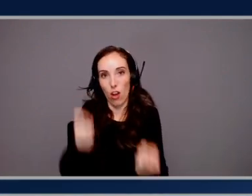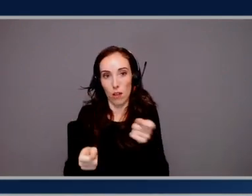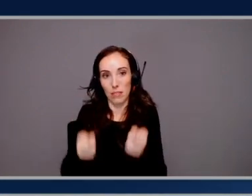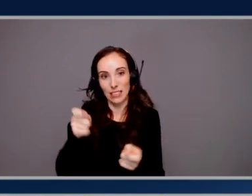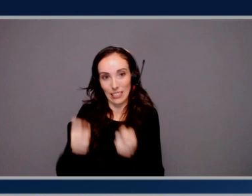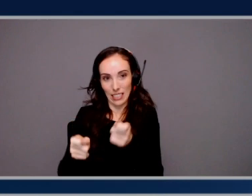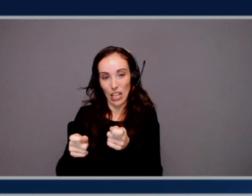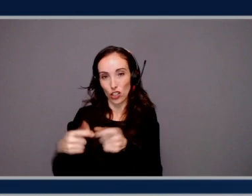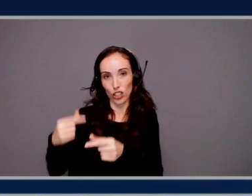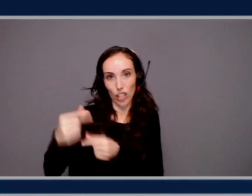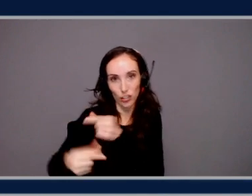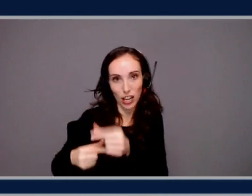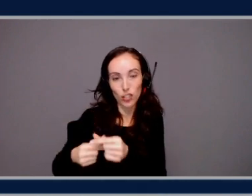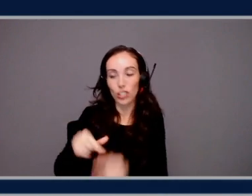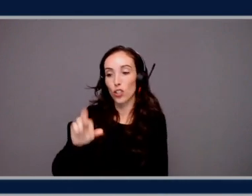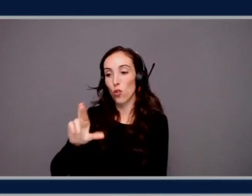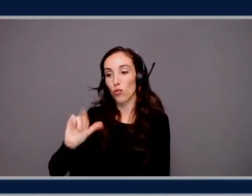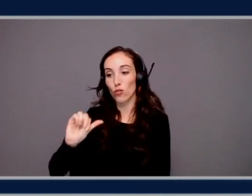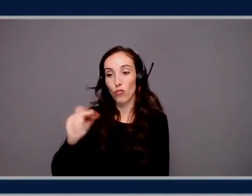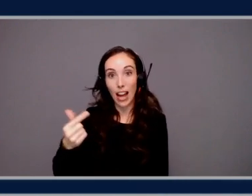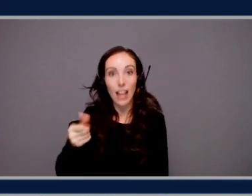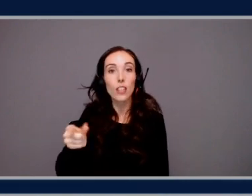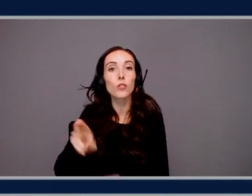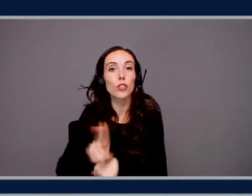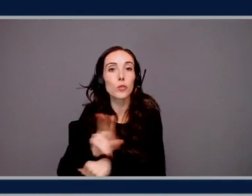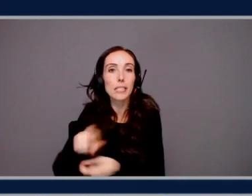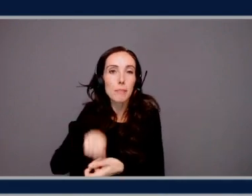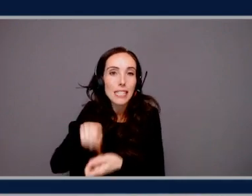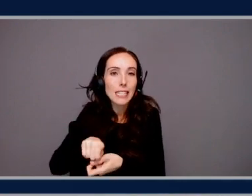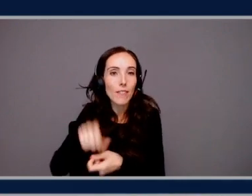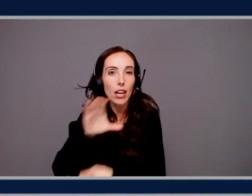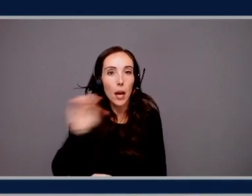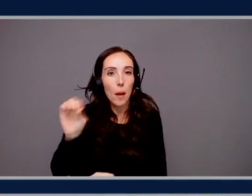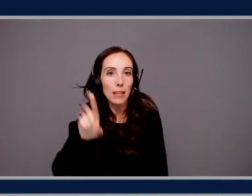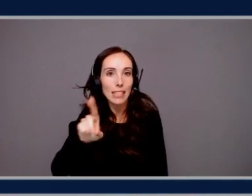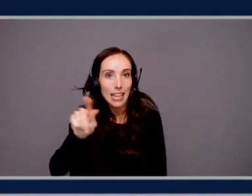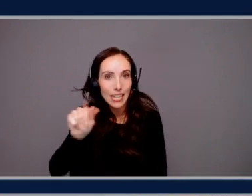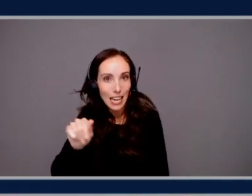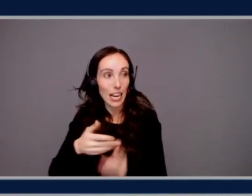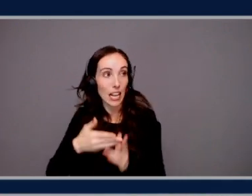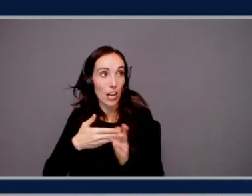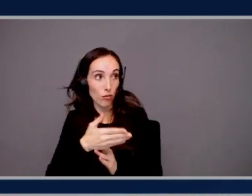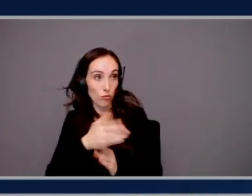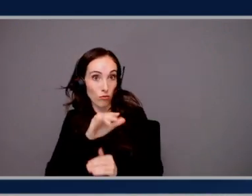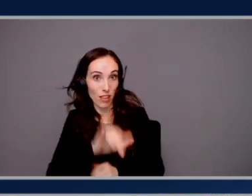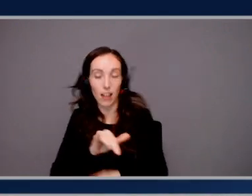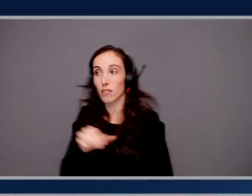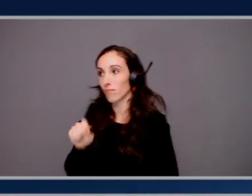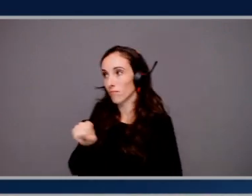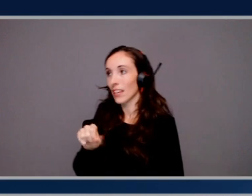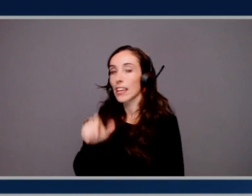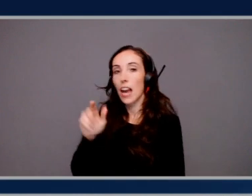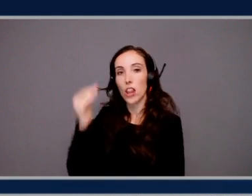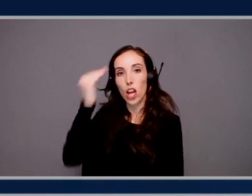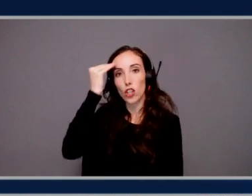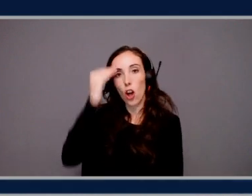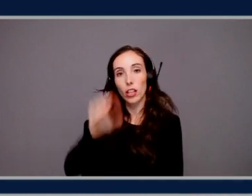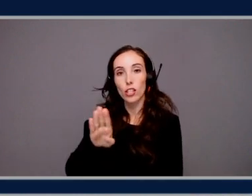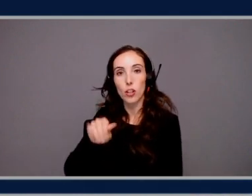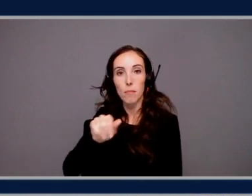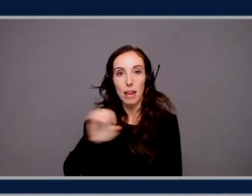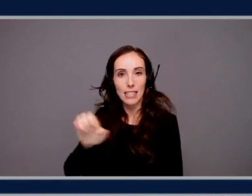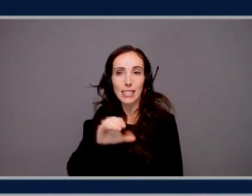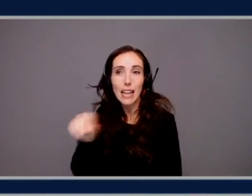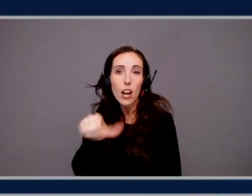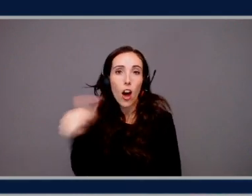with company-specific data through the Tailwinds platform, right? Yeah, yeah. You can interact with Amazon knowledge bases as well as other different data